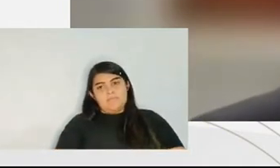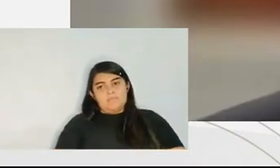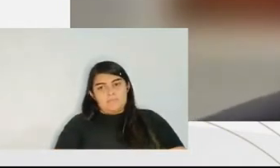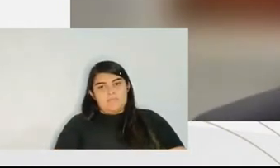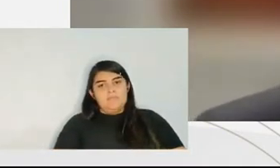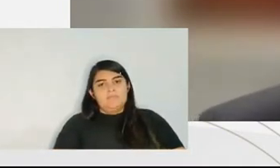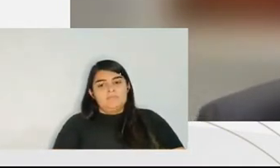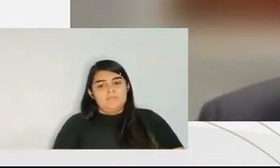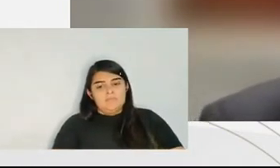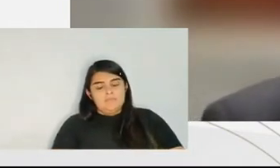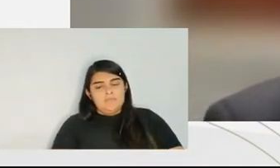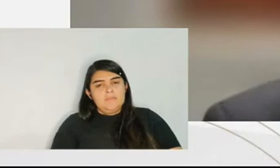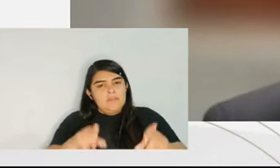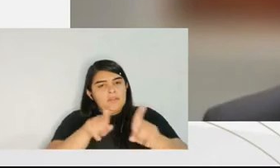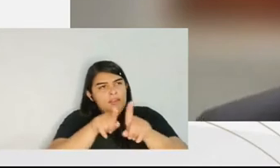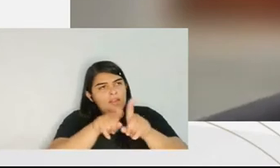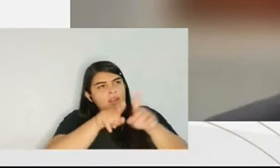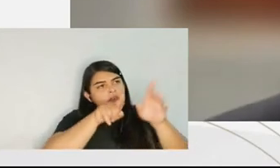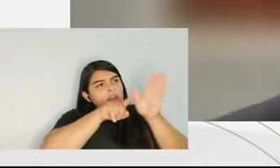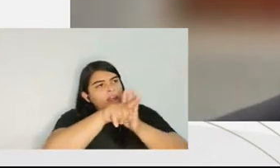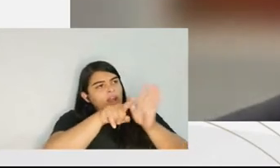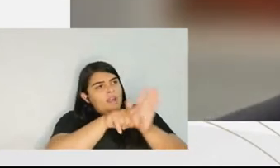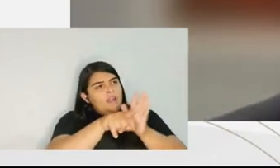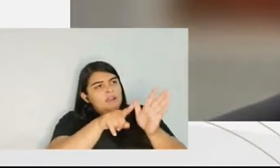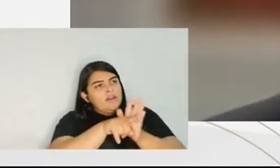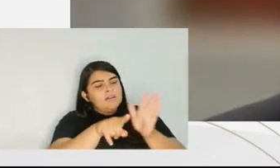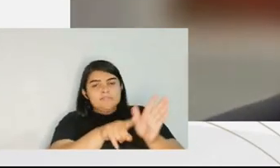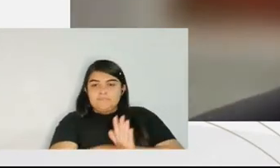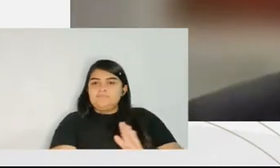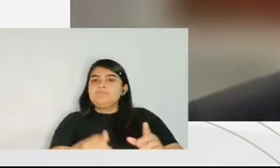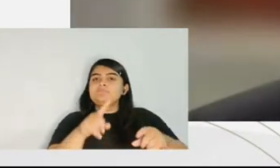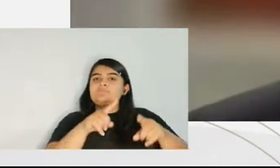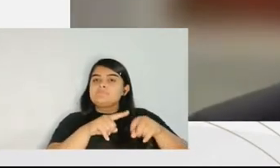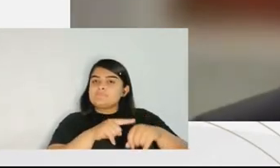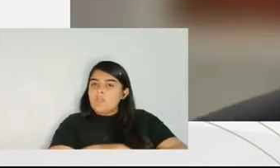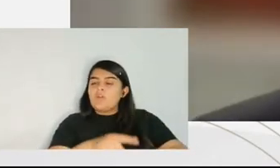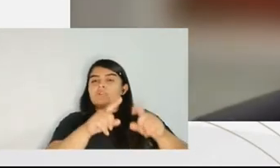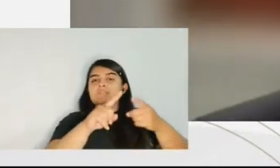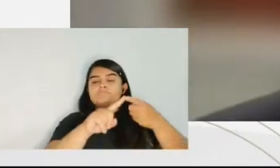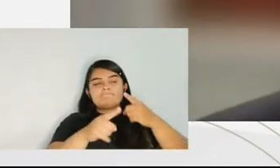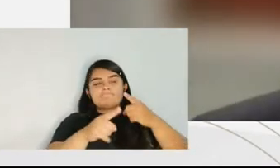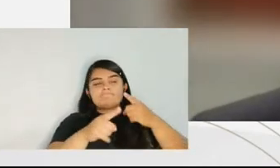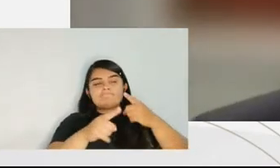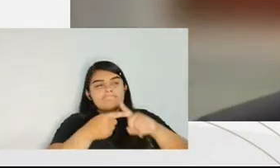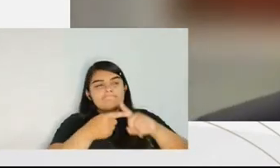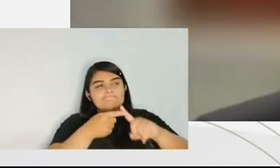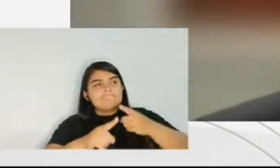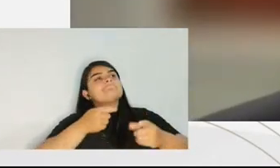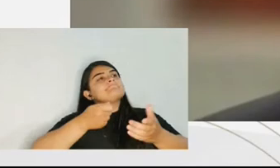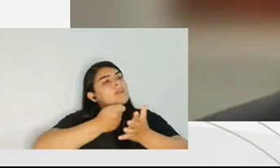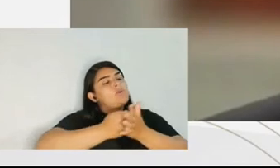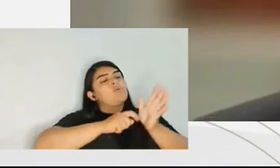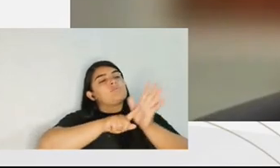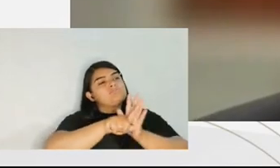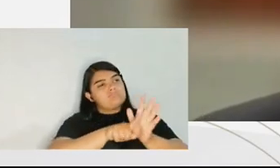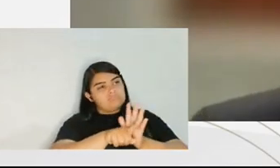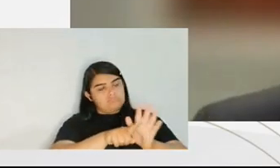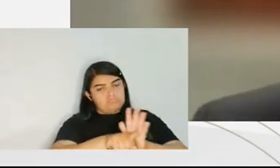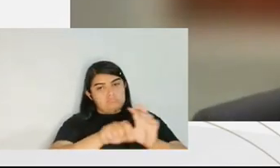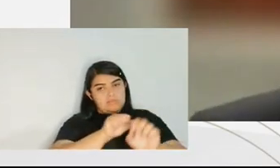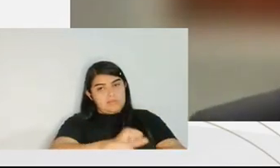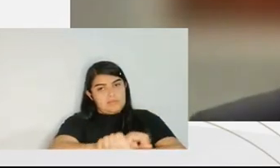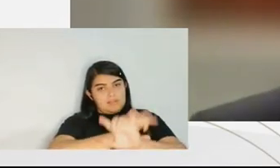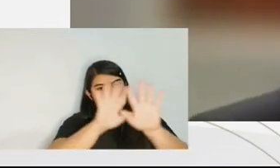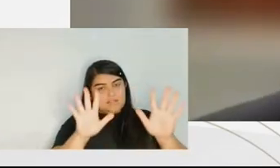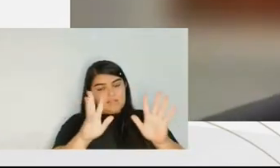this in his closing. And apart from the circumstances, there are also mandatory